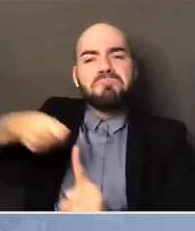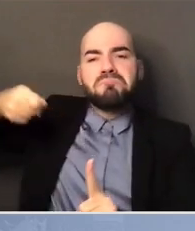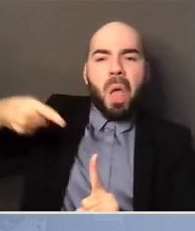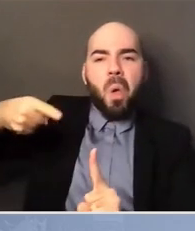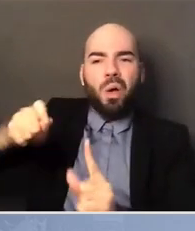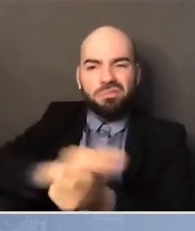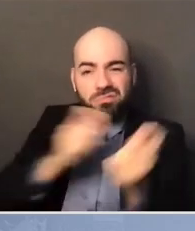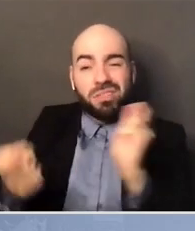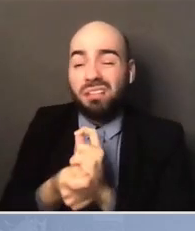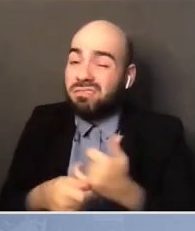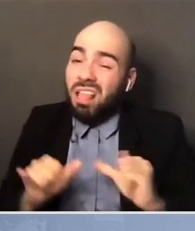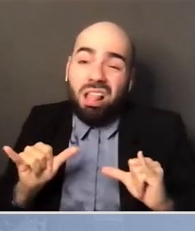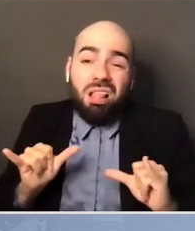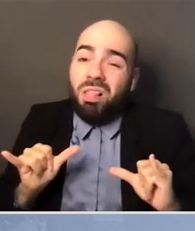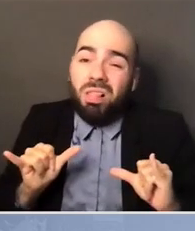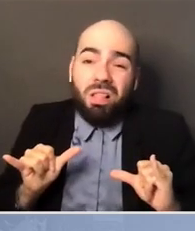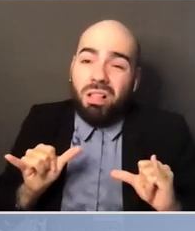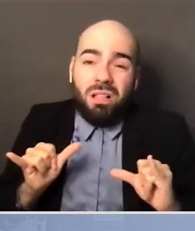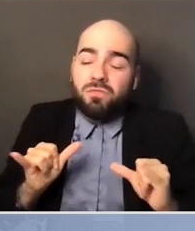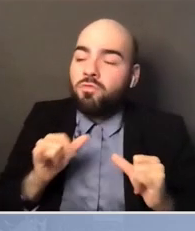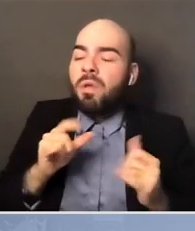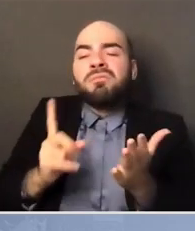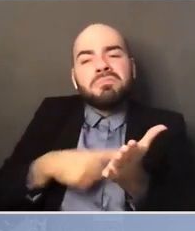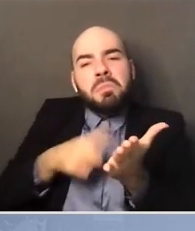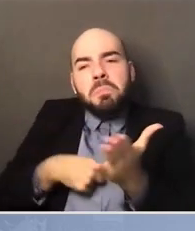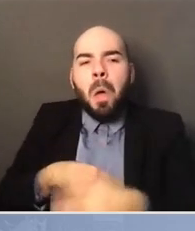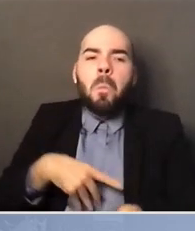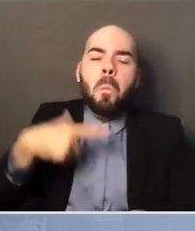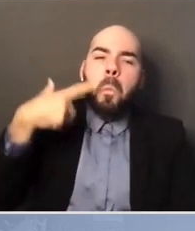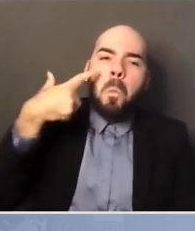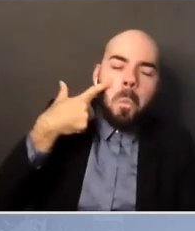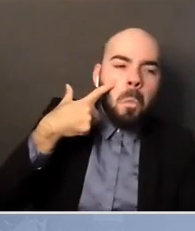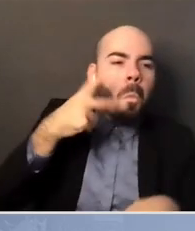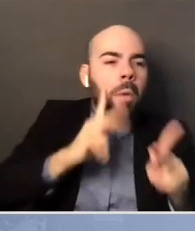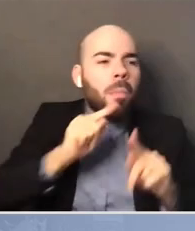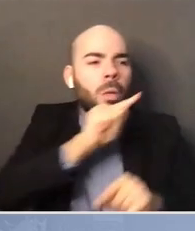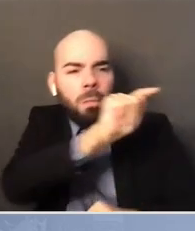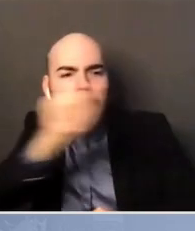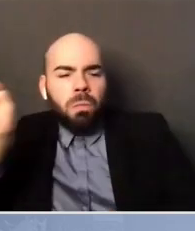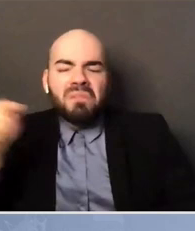And look, you know, sometimes I hear folks talking about how things haven't changed.